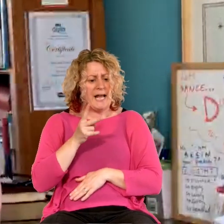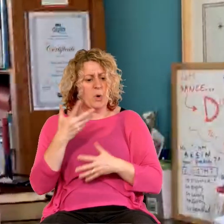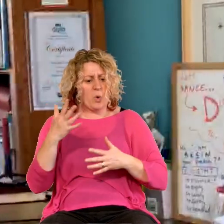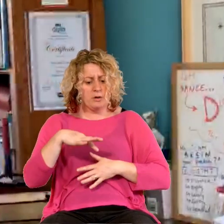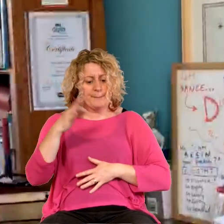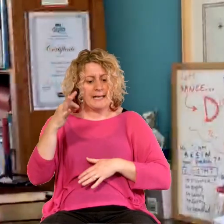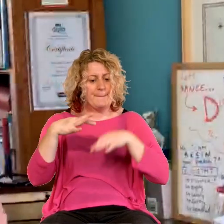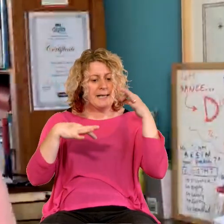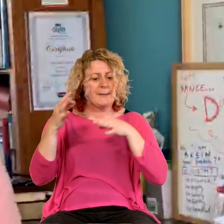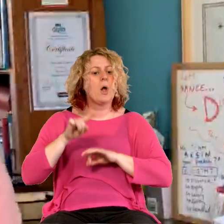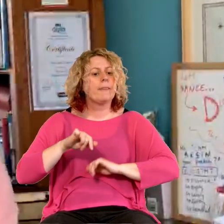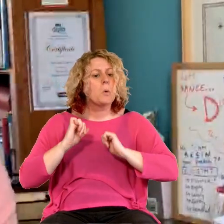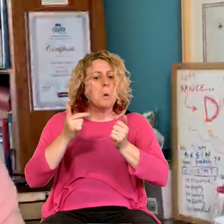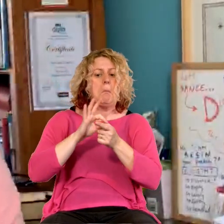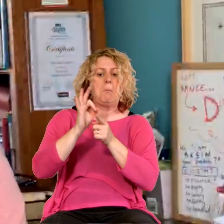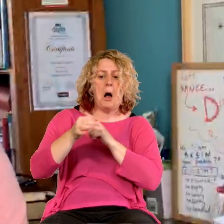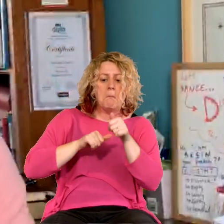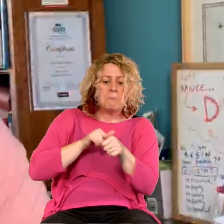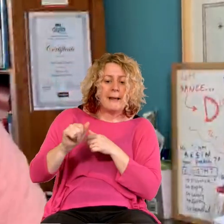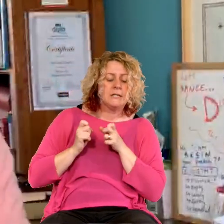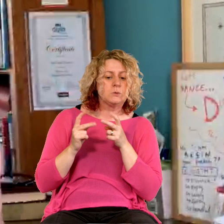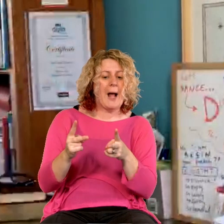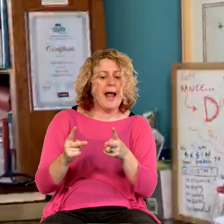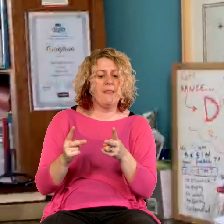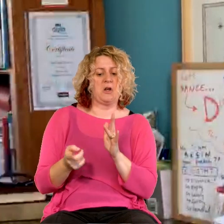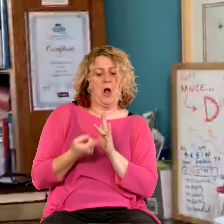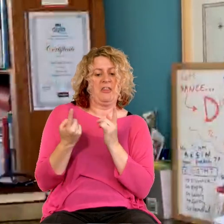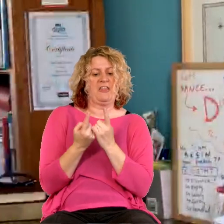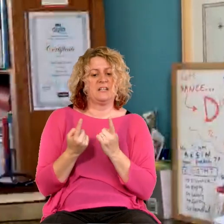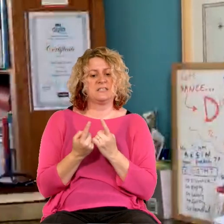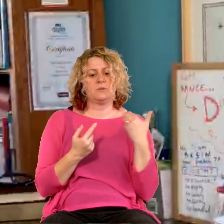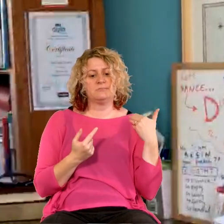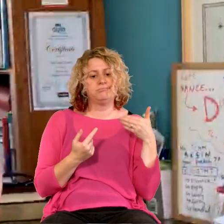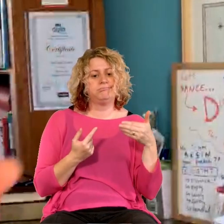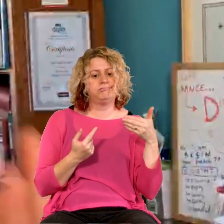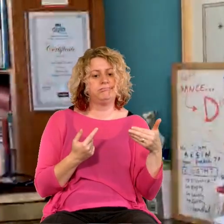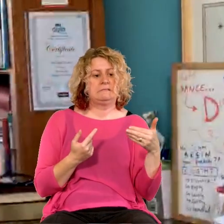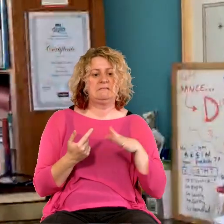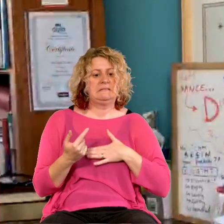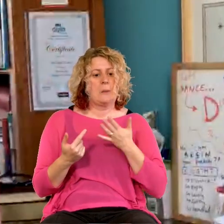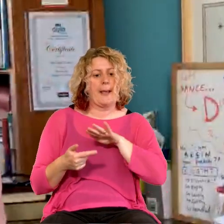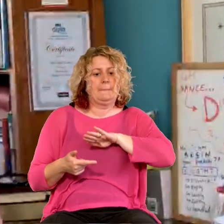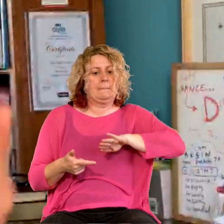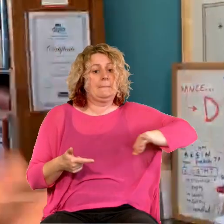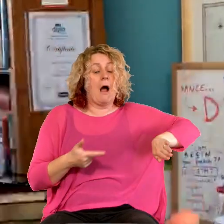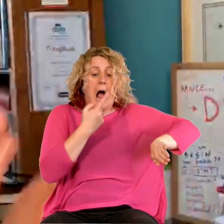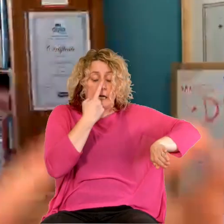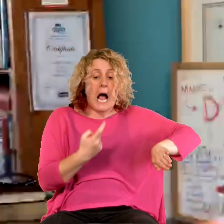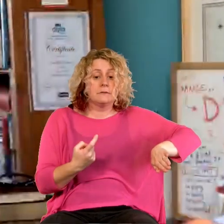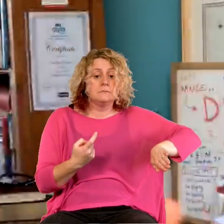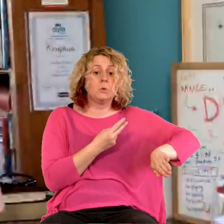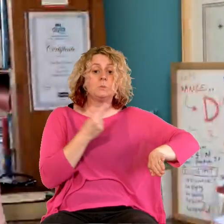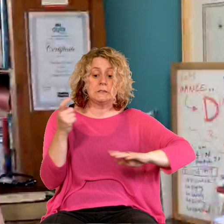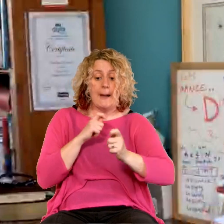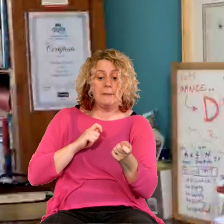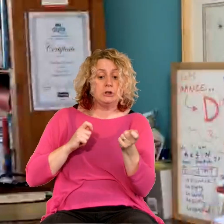but also recognising that, you know, there's an expectation thing, isn't there? Some things will change and some things we'll want to do